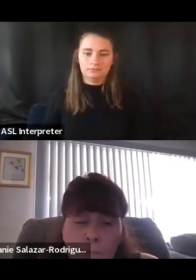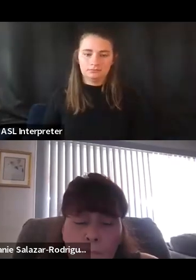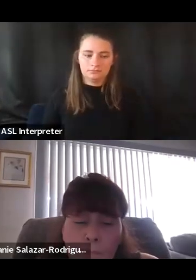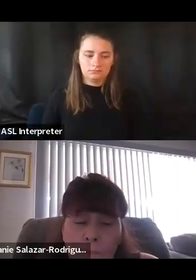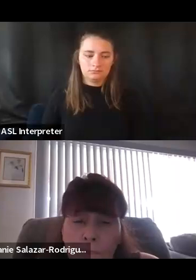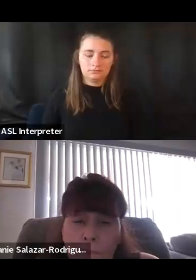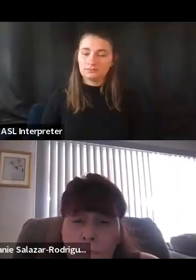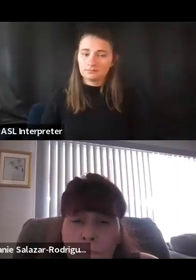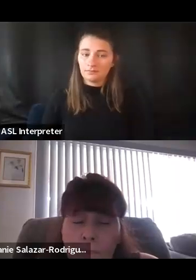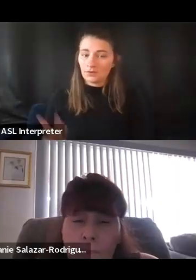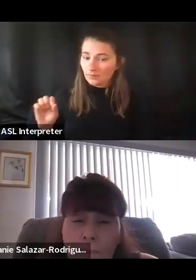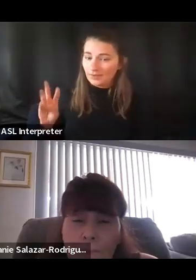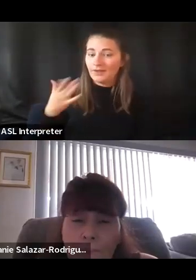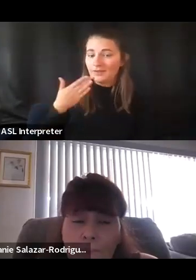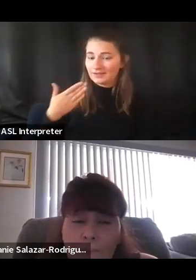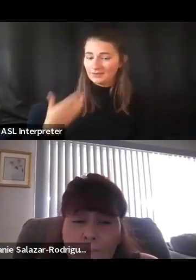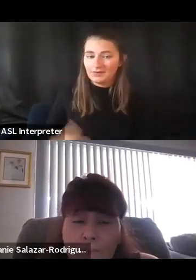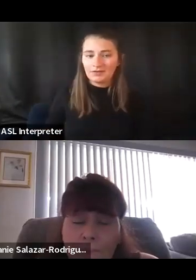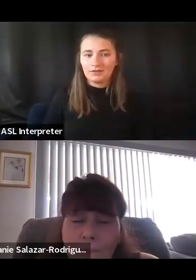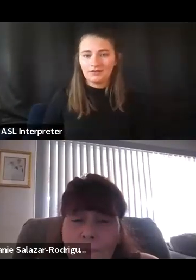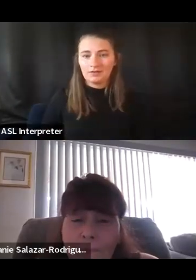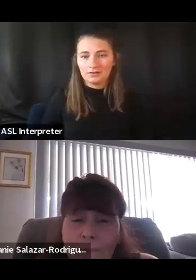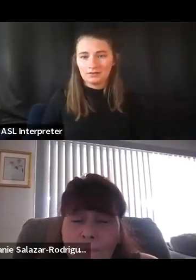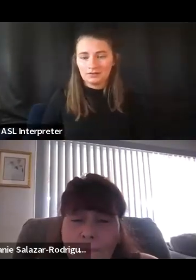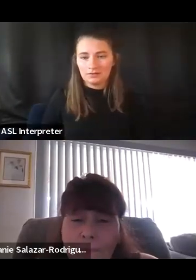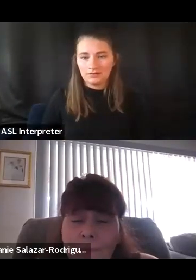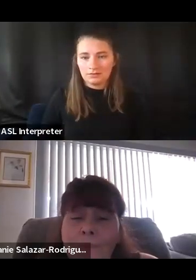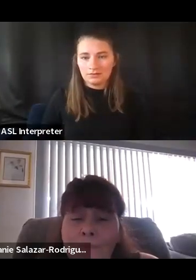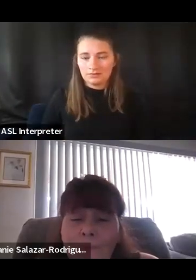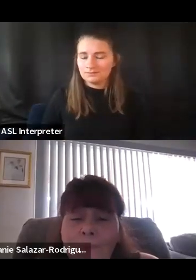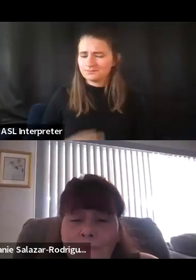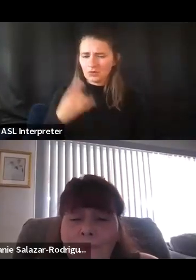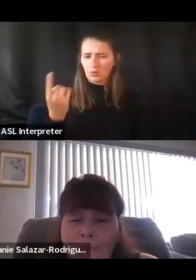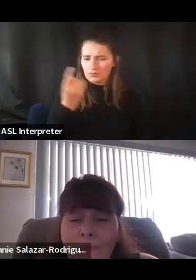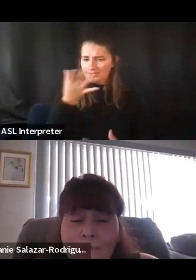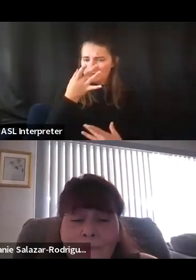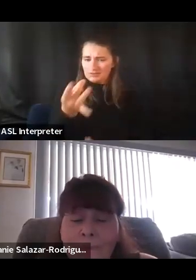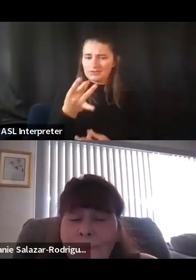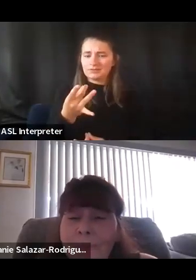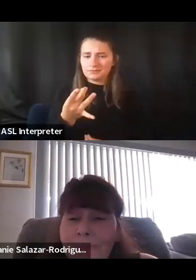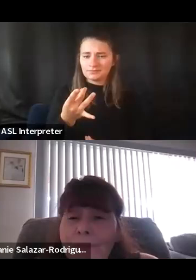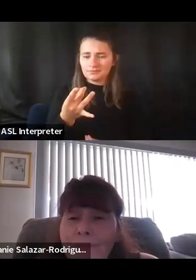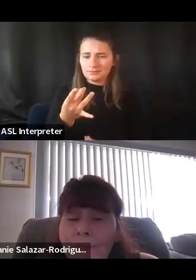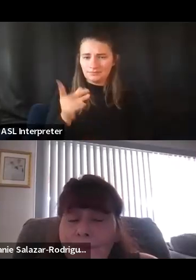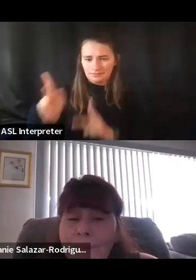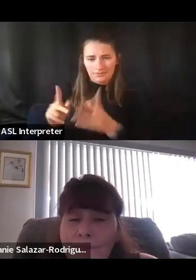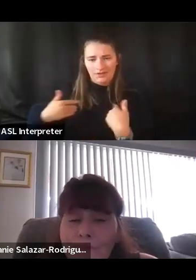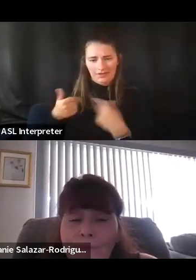Wow. Thank you. It's always interesting to listen to people who have their own journey.